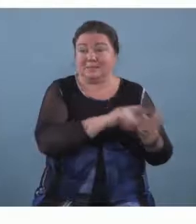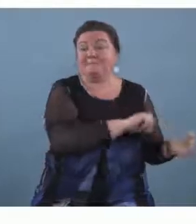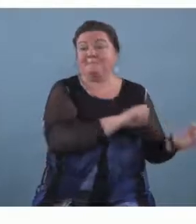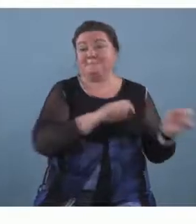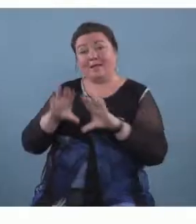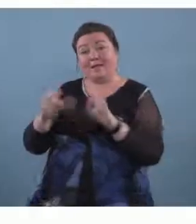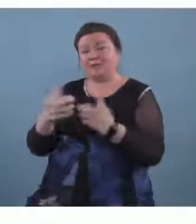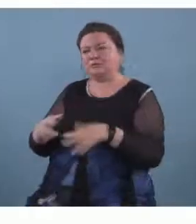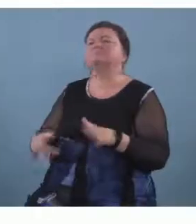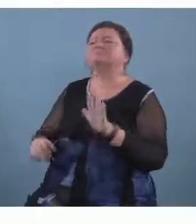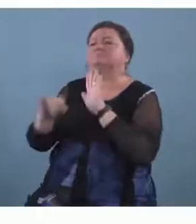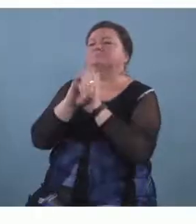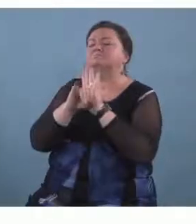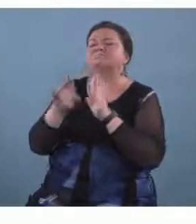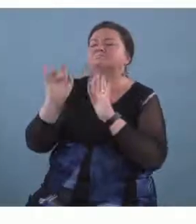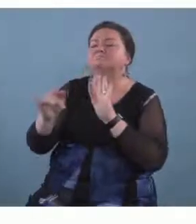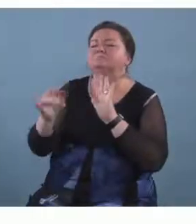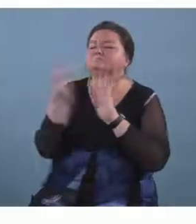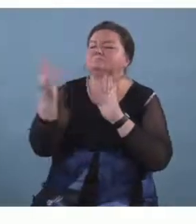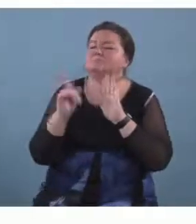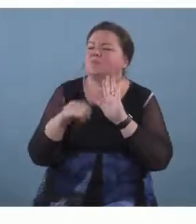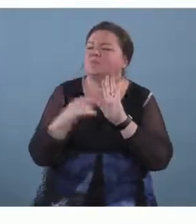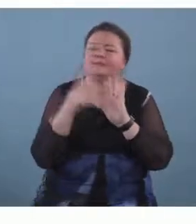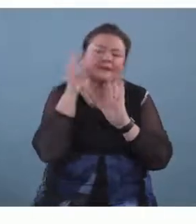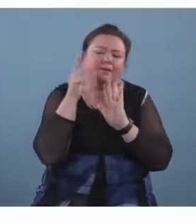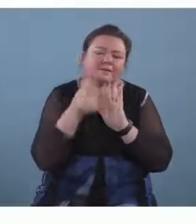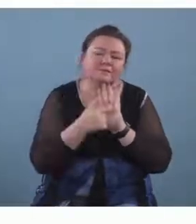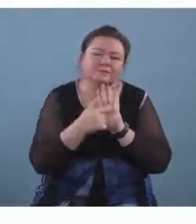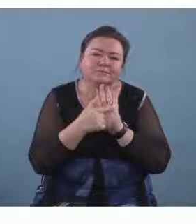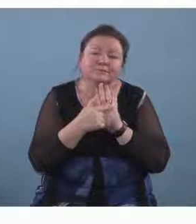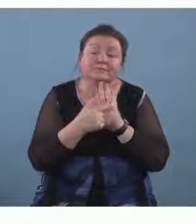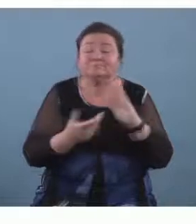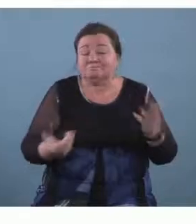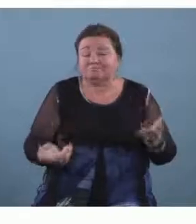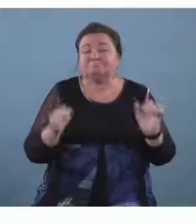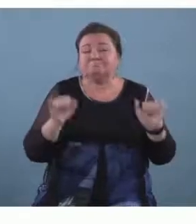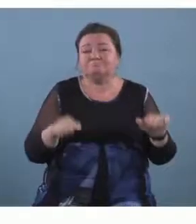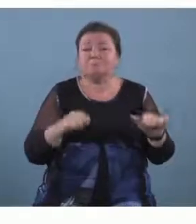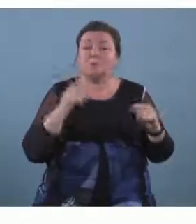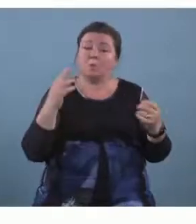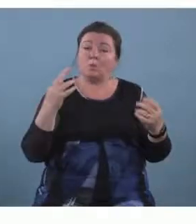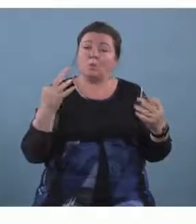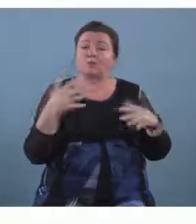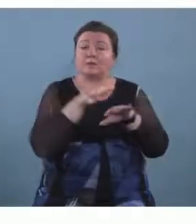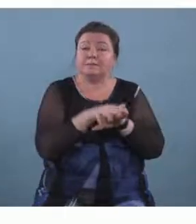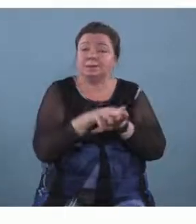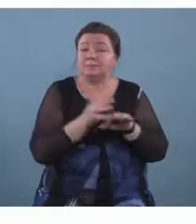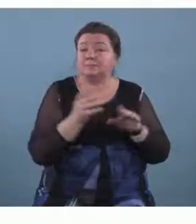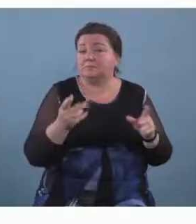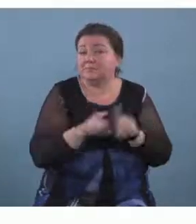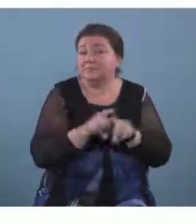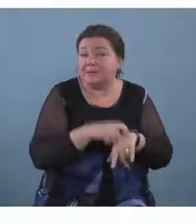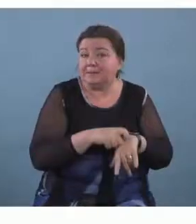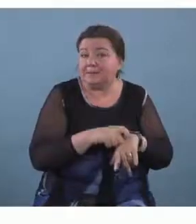identifying the sound that they're playing back um but you can also combine them if you play them at the same time